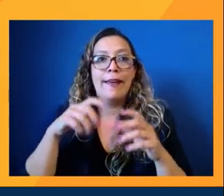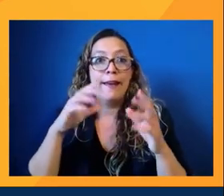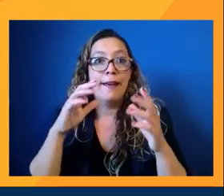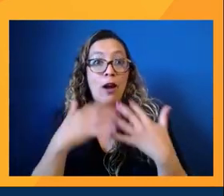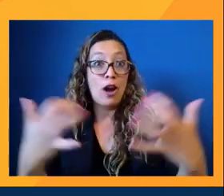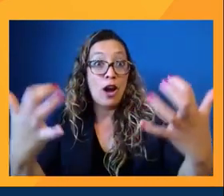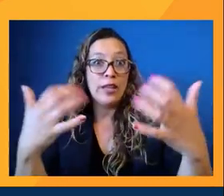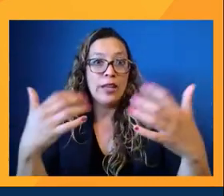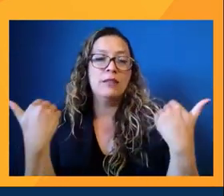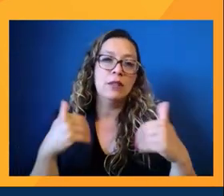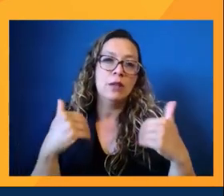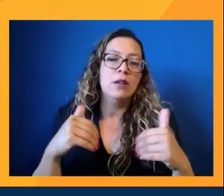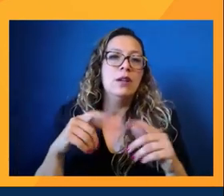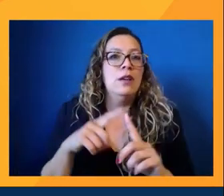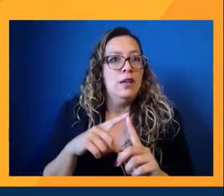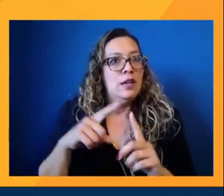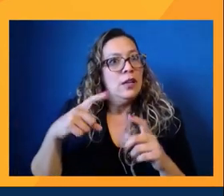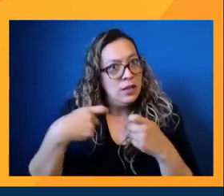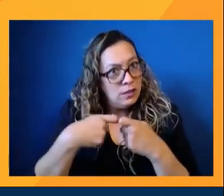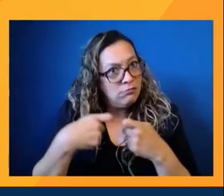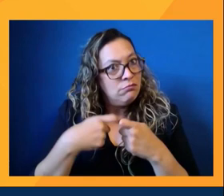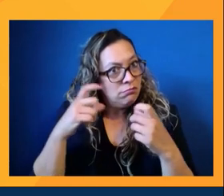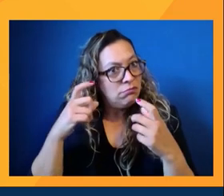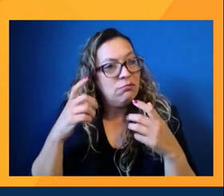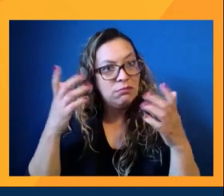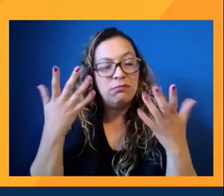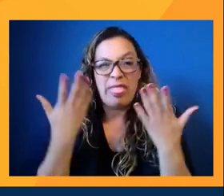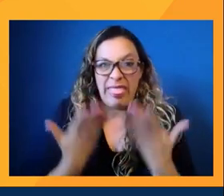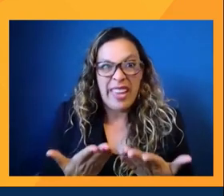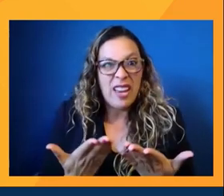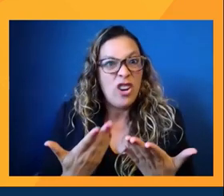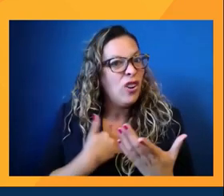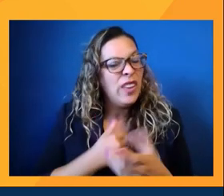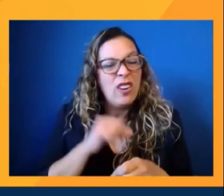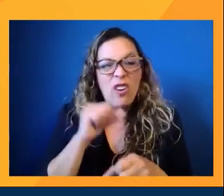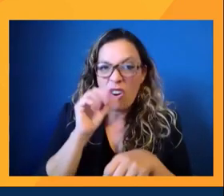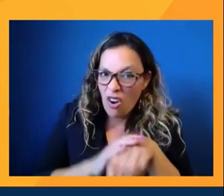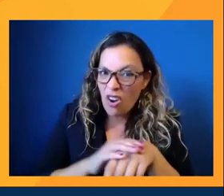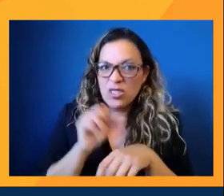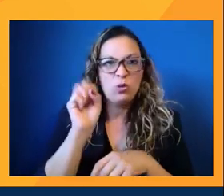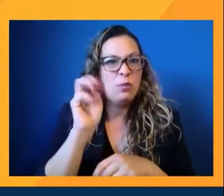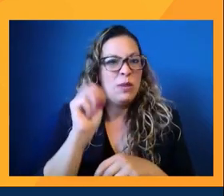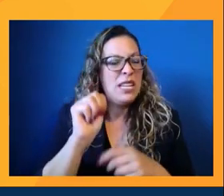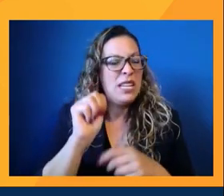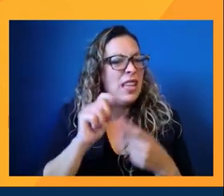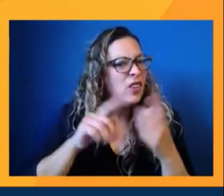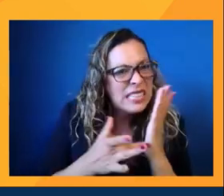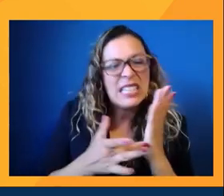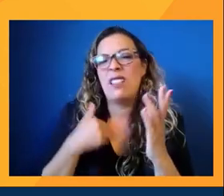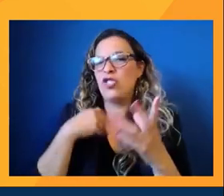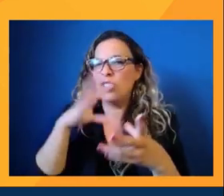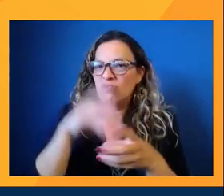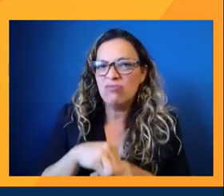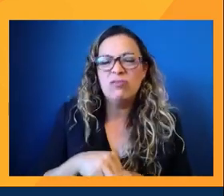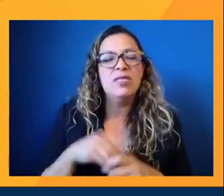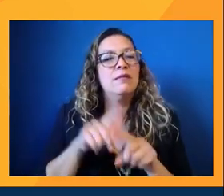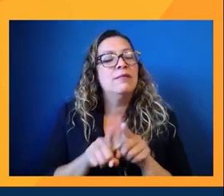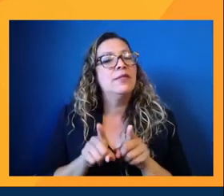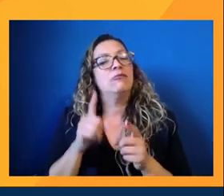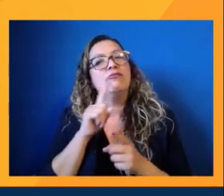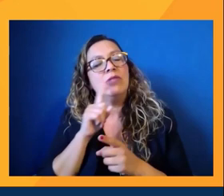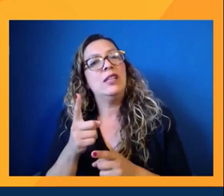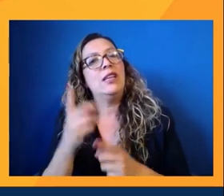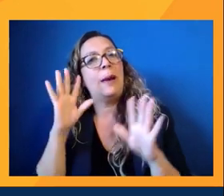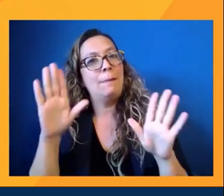penetration. So I know that they're active in and within it. So it's just a matter of there's some really great stuff of how